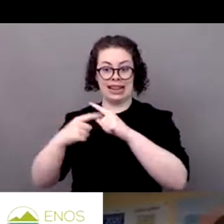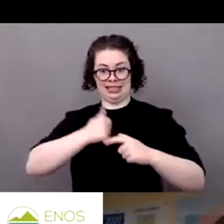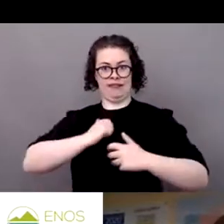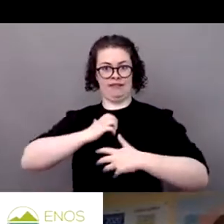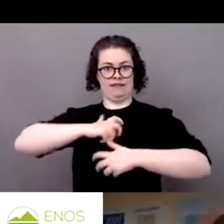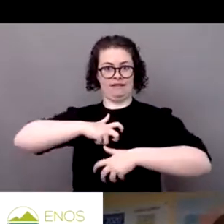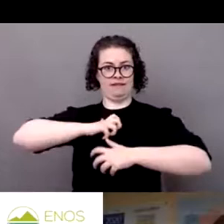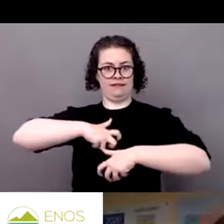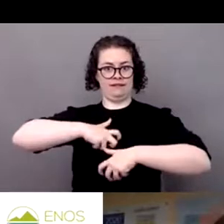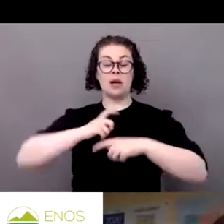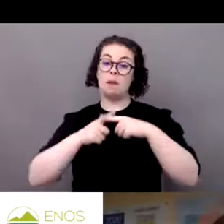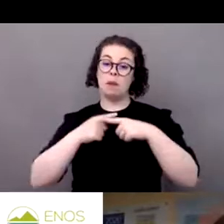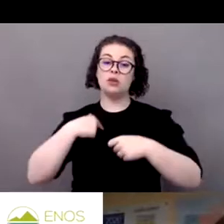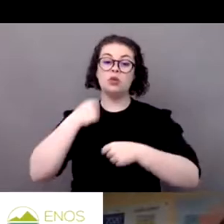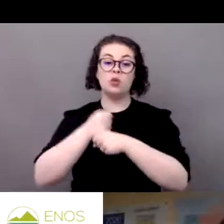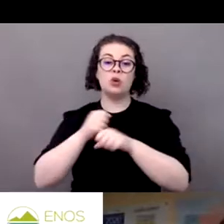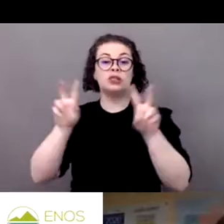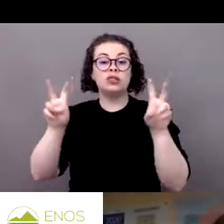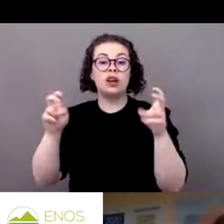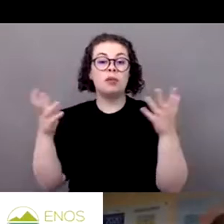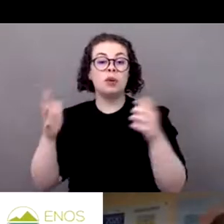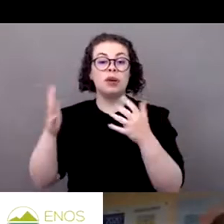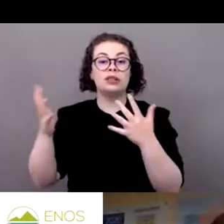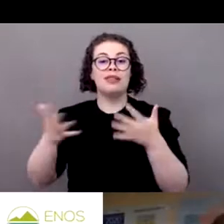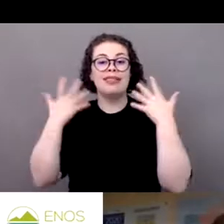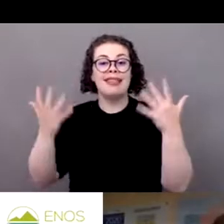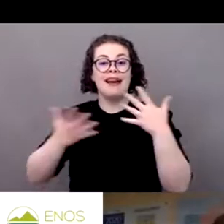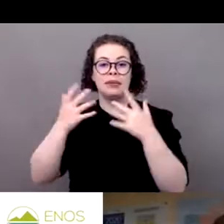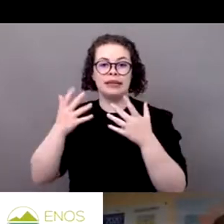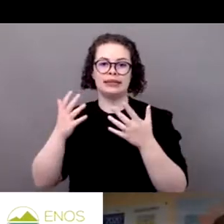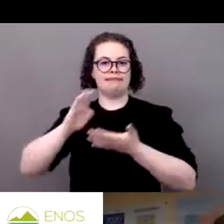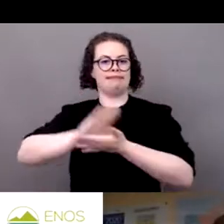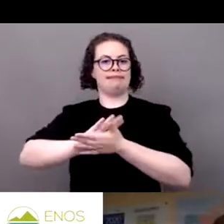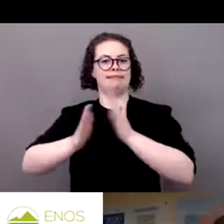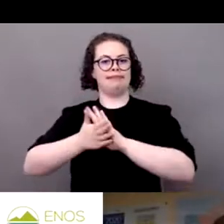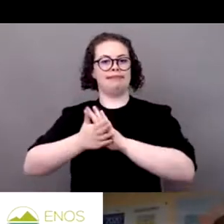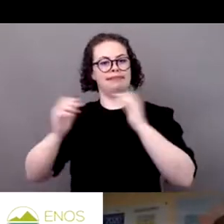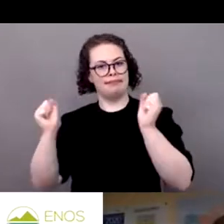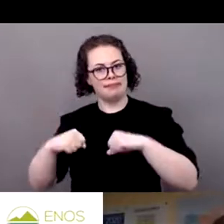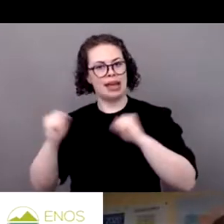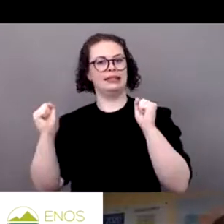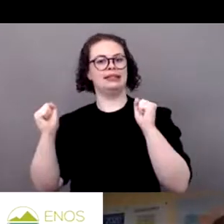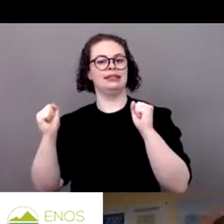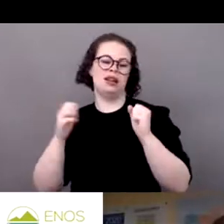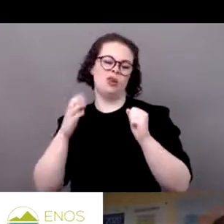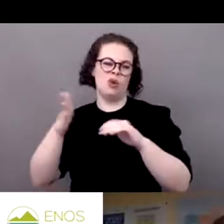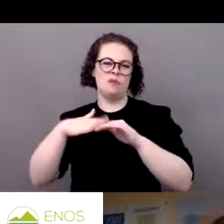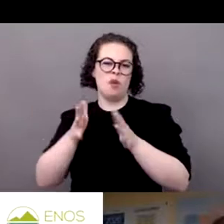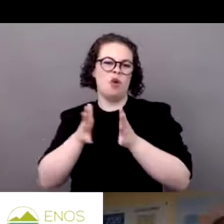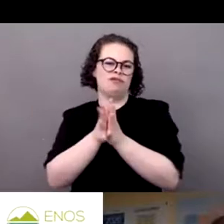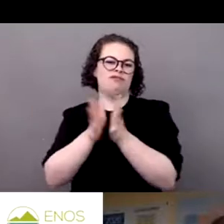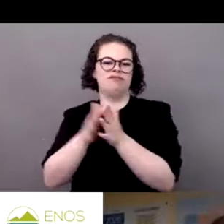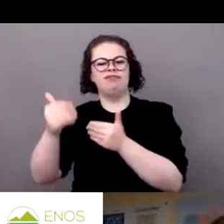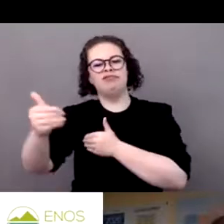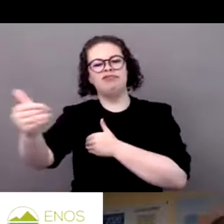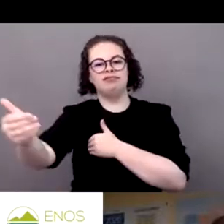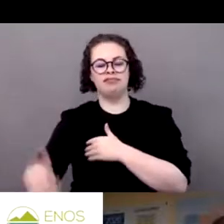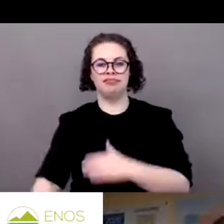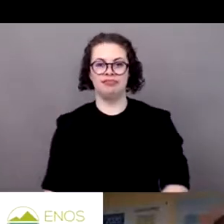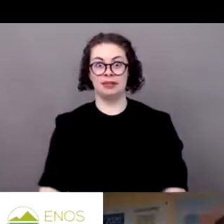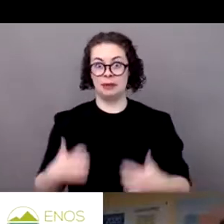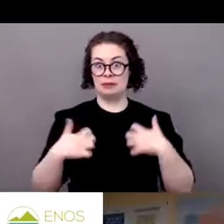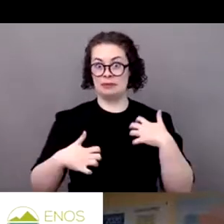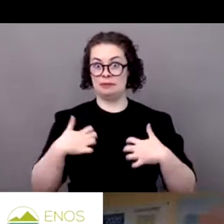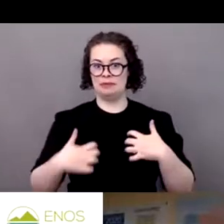Pact, and I'm going to cover it in my intervention. So looking forward for the session. Thank you. Thank you to all of you. Well, we will